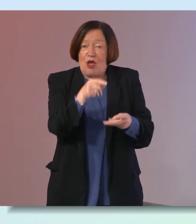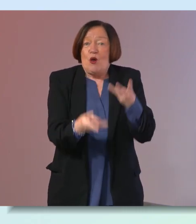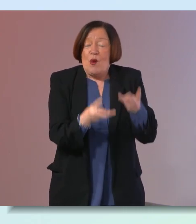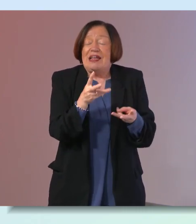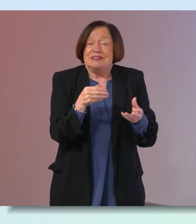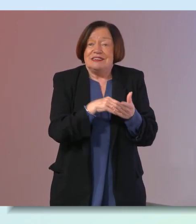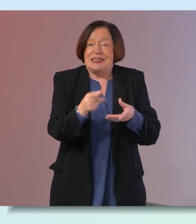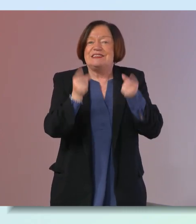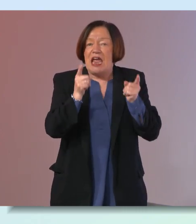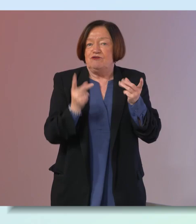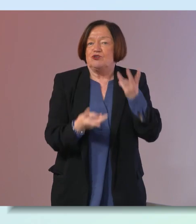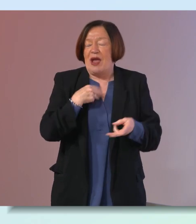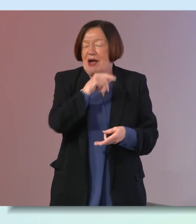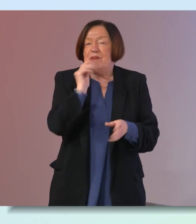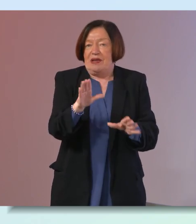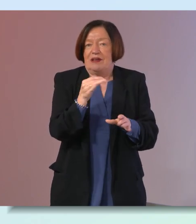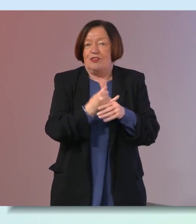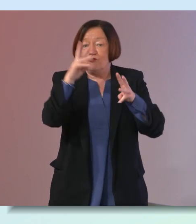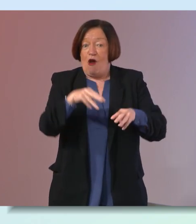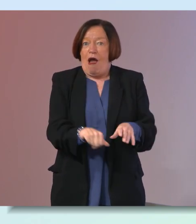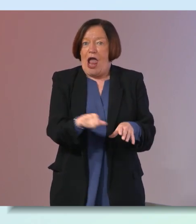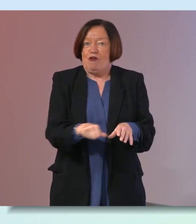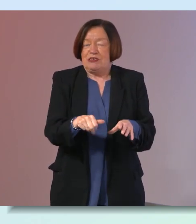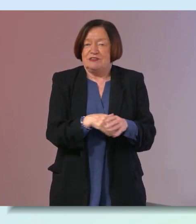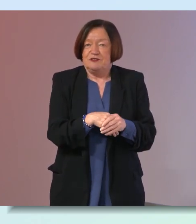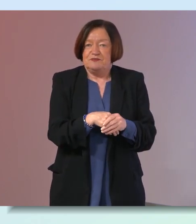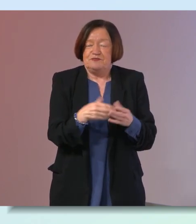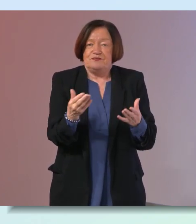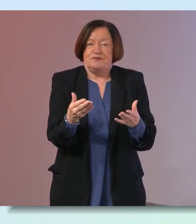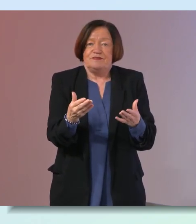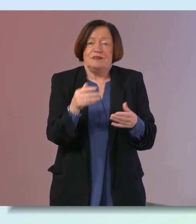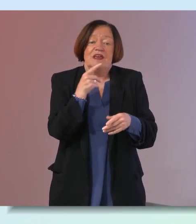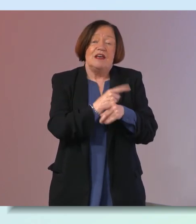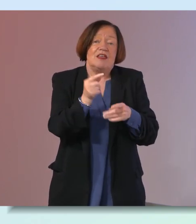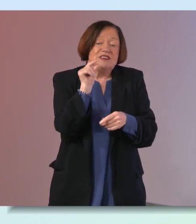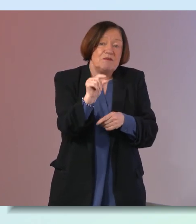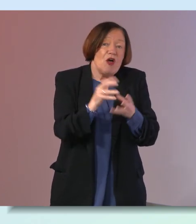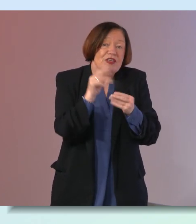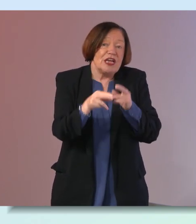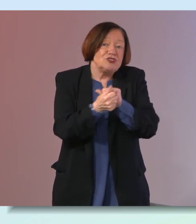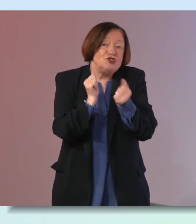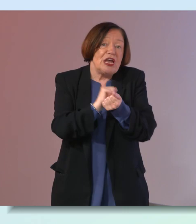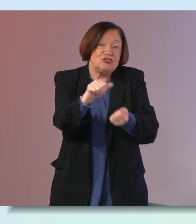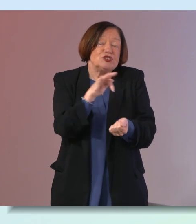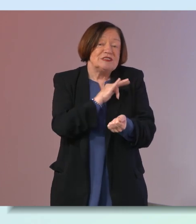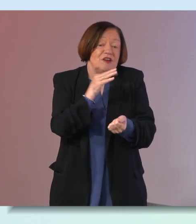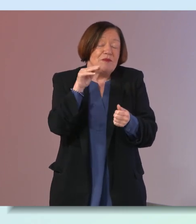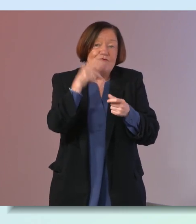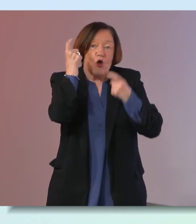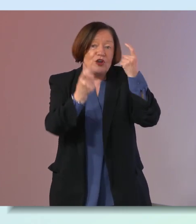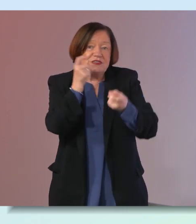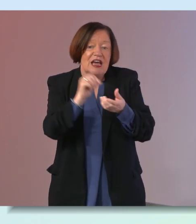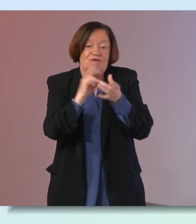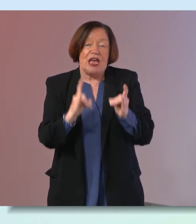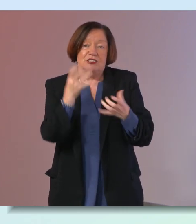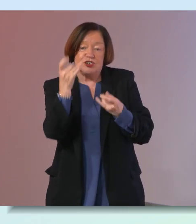as you said dangerous ways maybe i'd say in the wrong areas so i mean you if there are small things you can change yourself before considering getting a